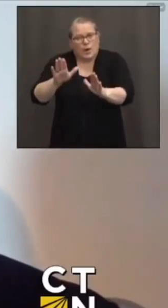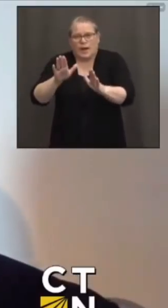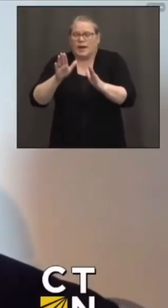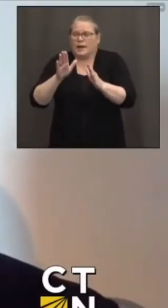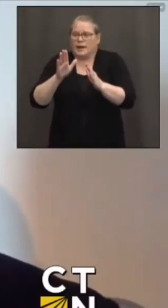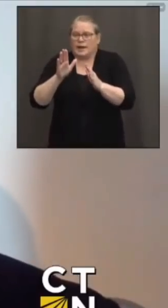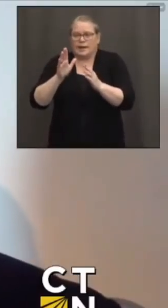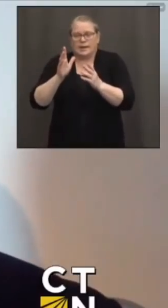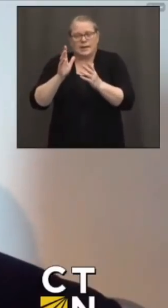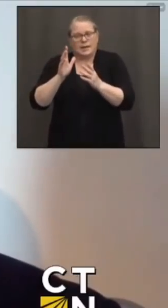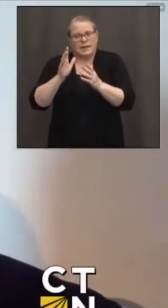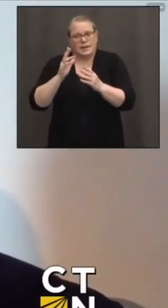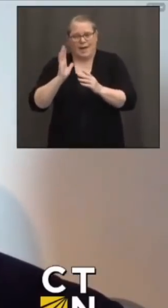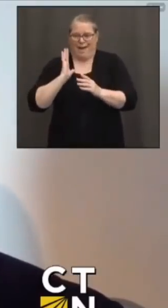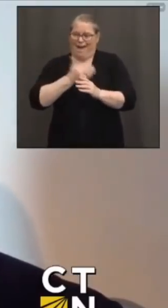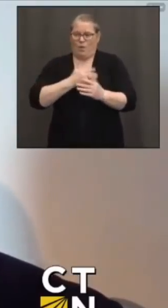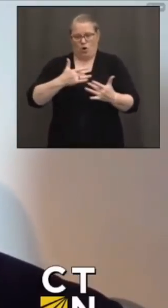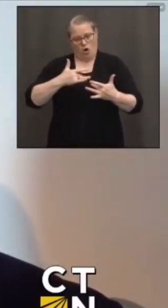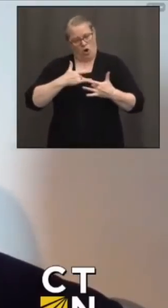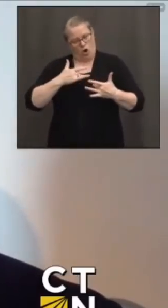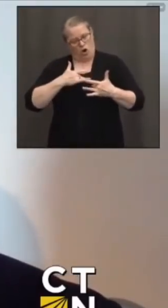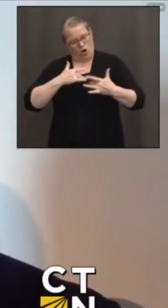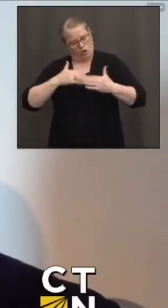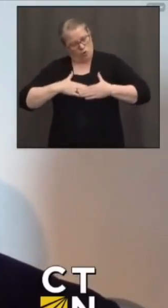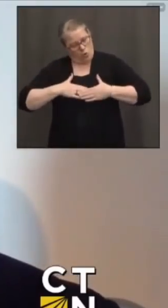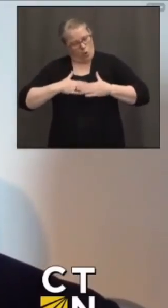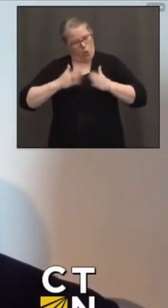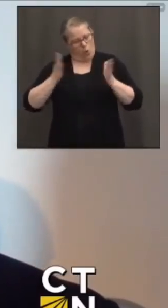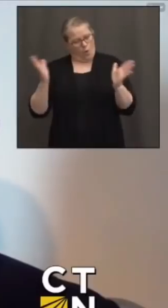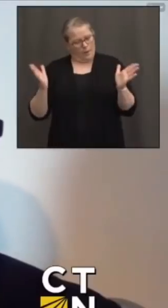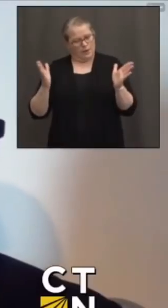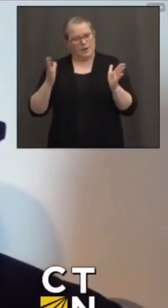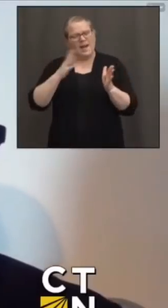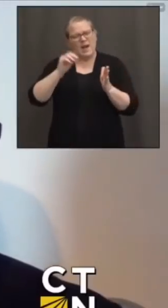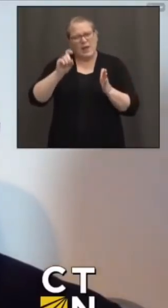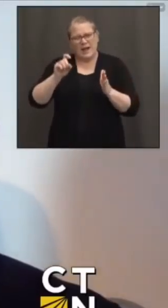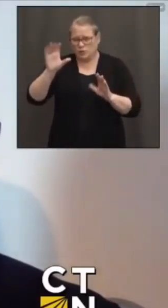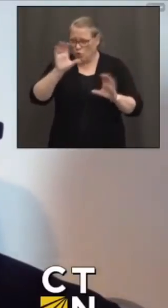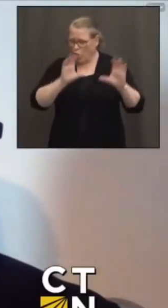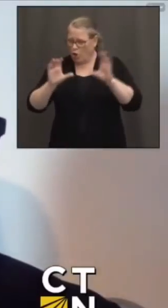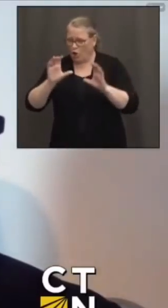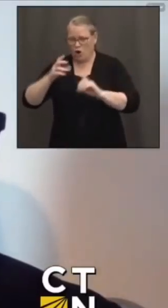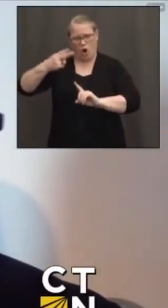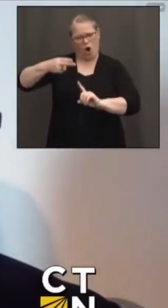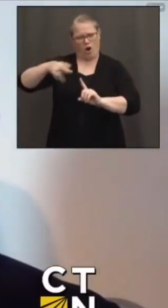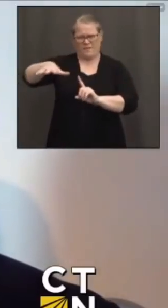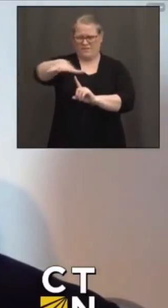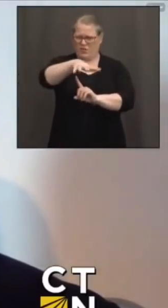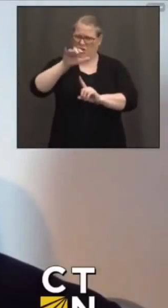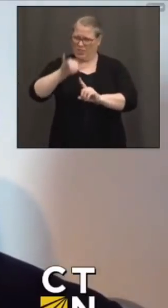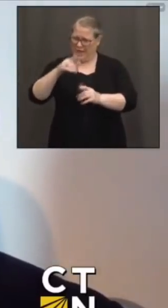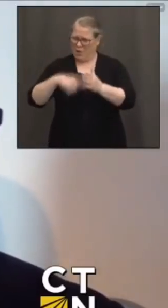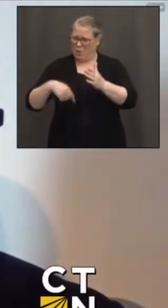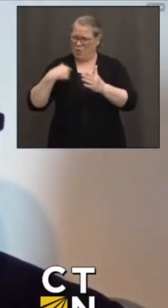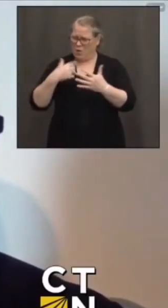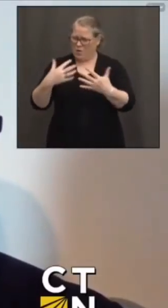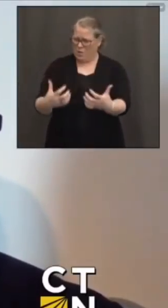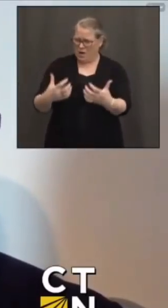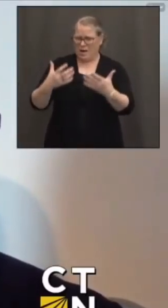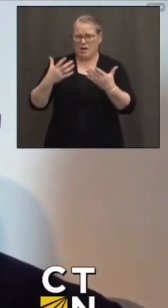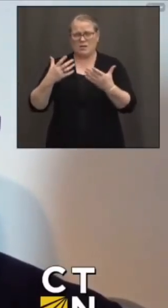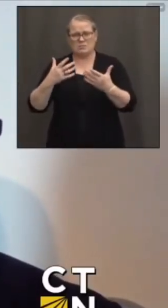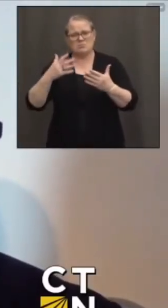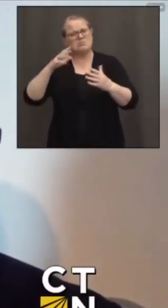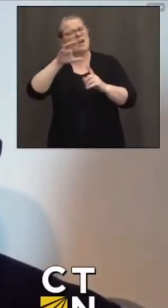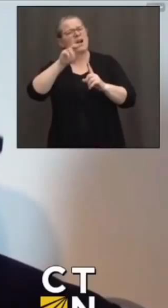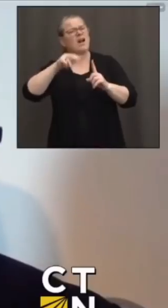and we see, is this the Hartford we want? Is this the Connecticut we want? Is this the world we want where our children